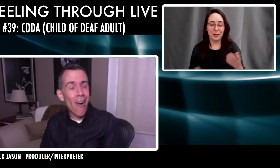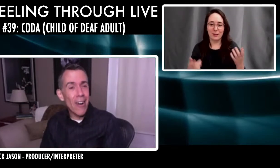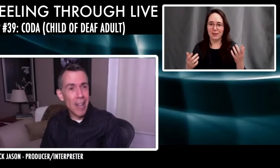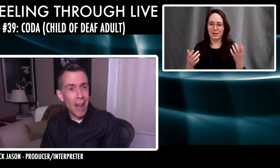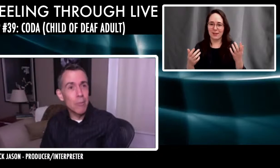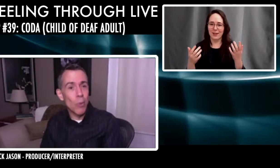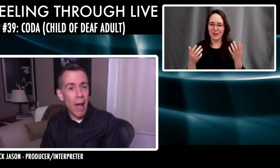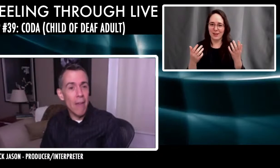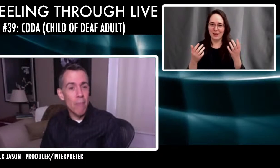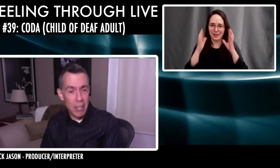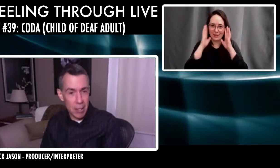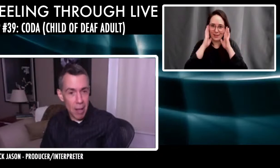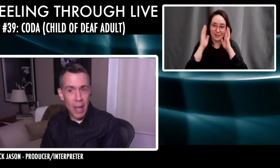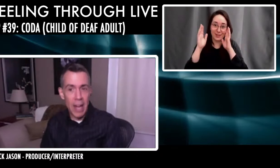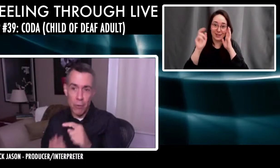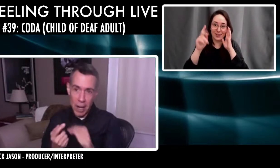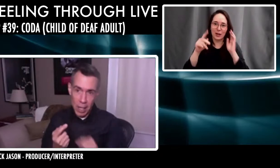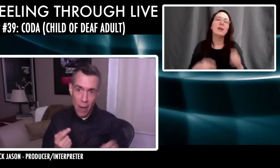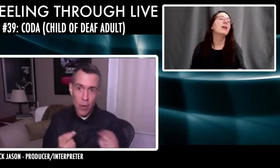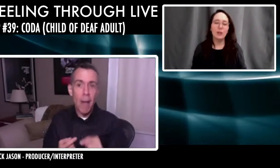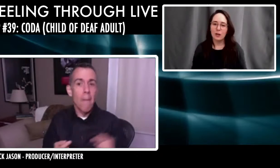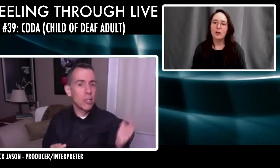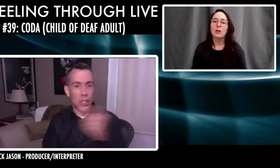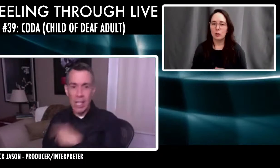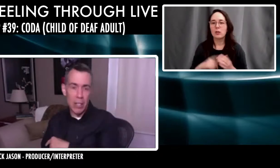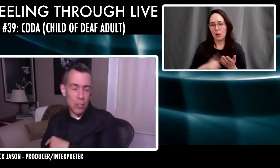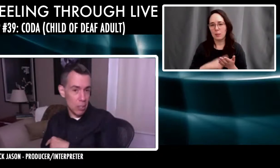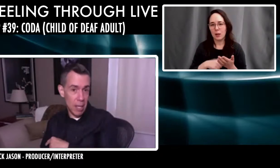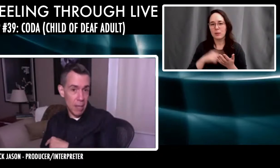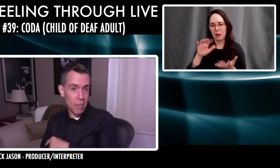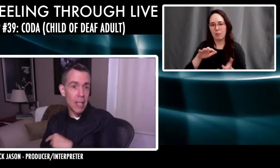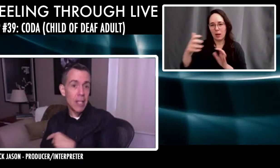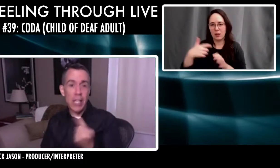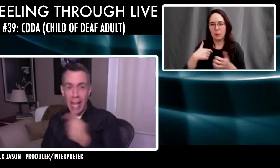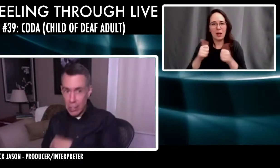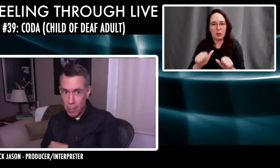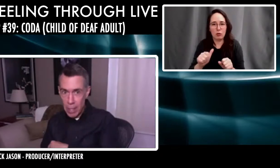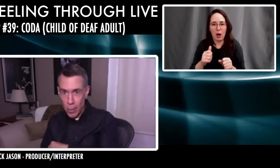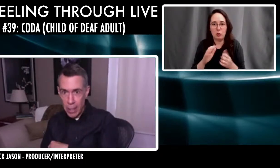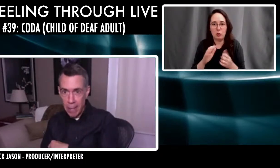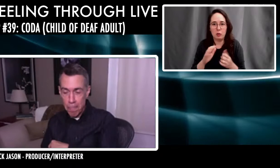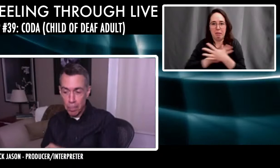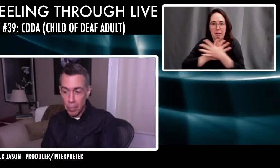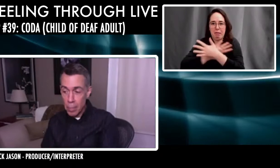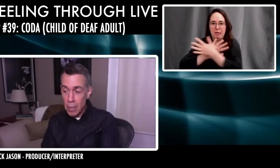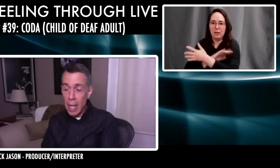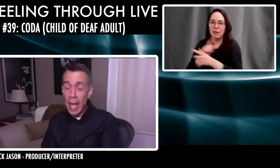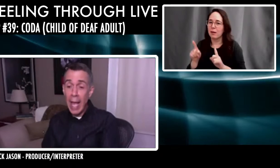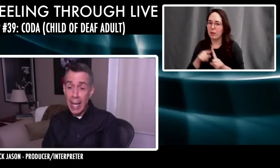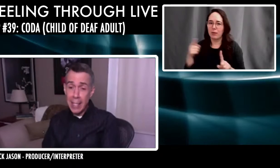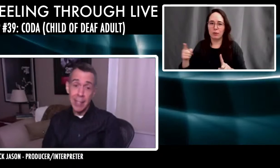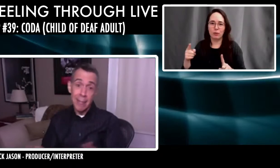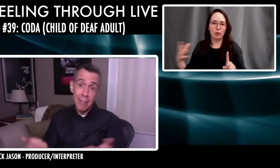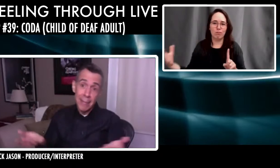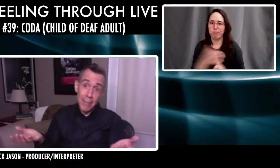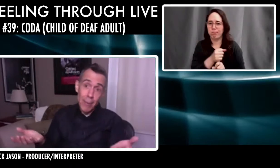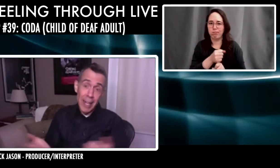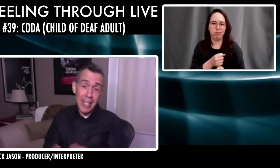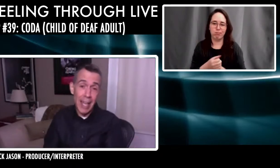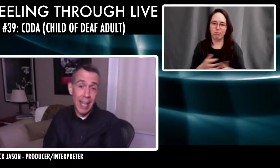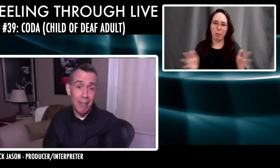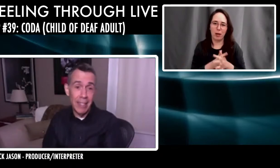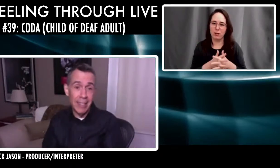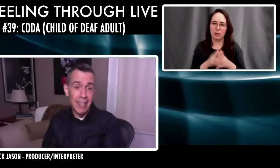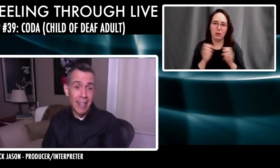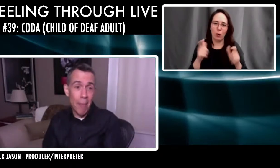There are times when I messed up and I've tried to cover it, but she catches me. She catches me doing it. And what